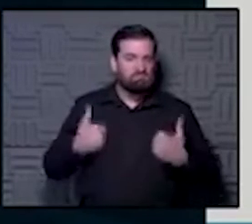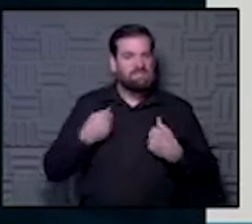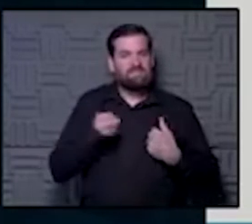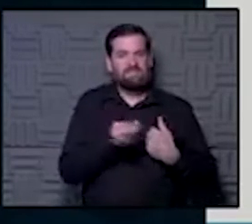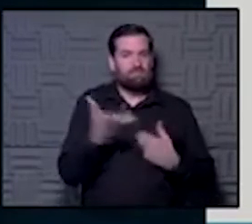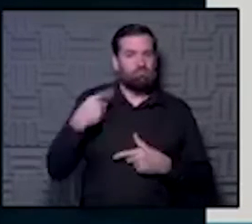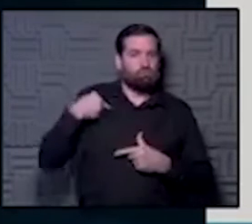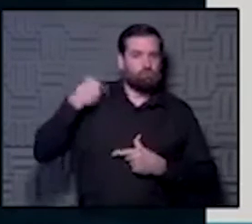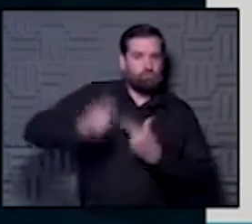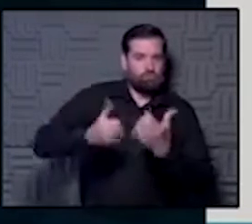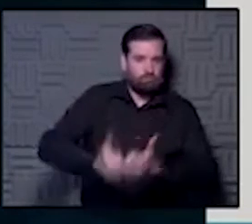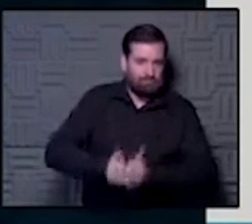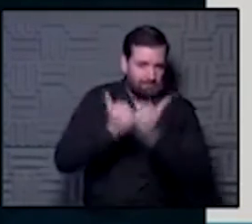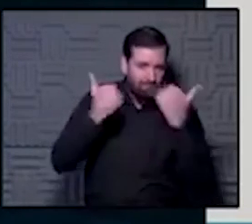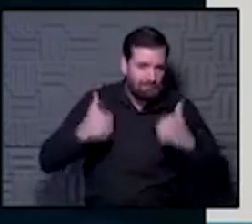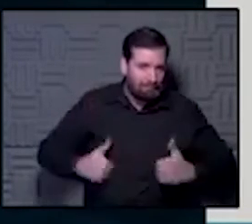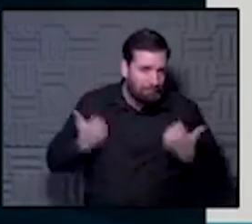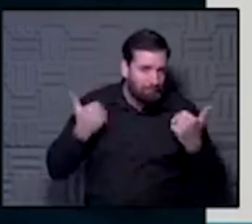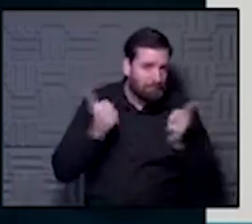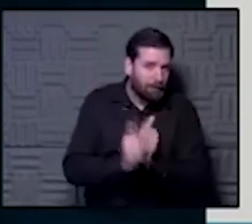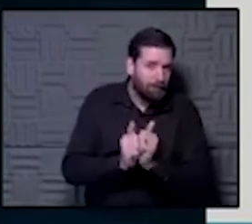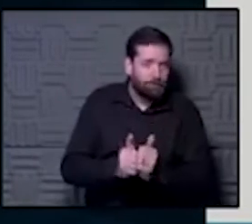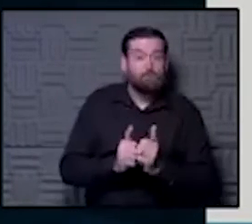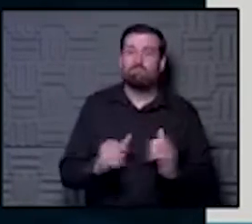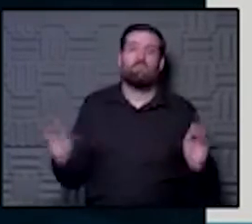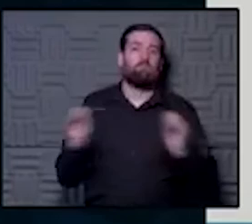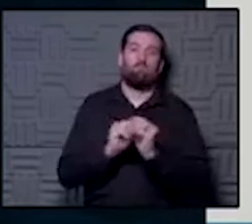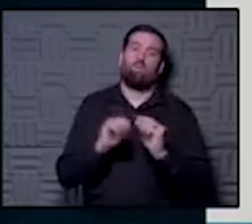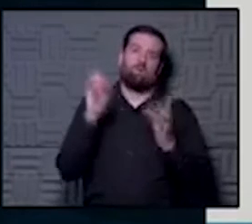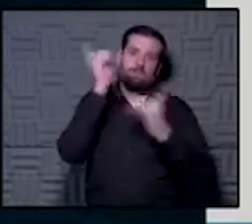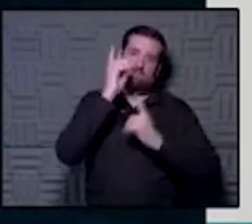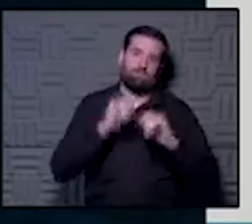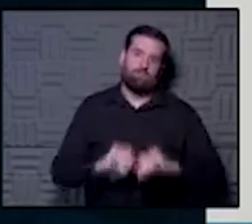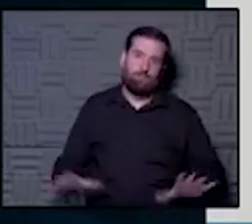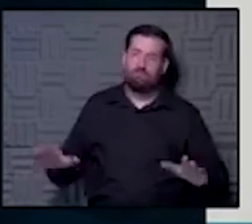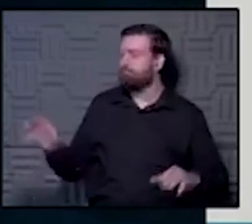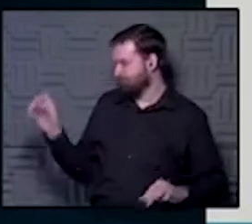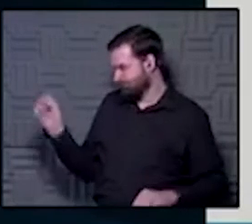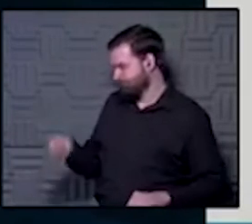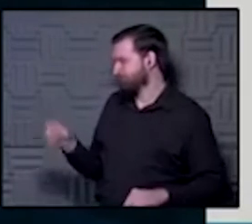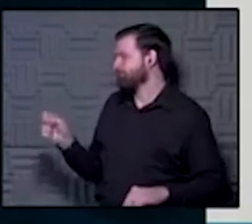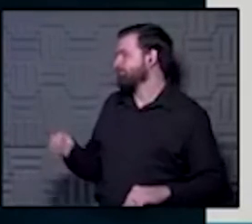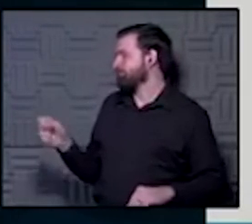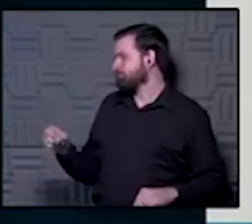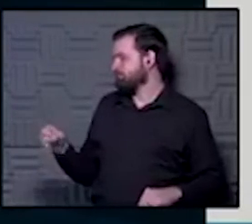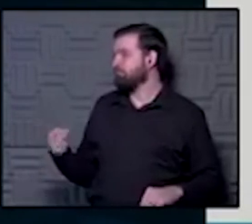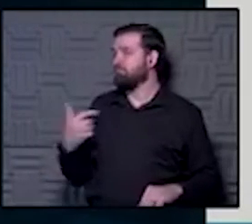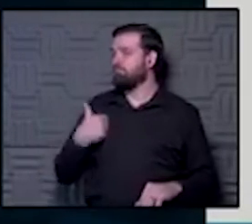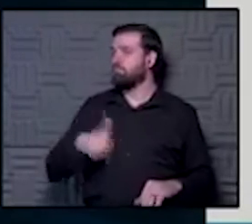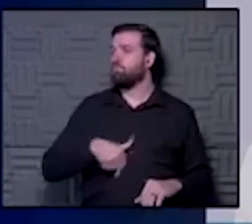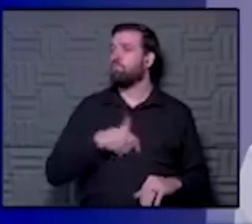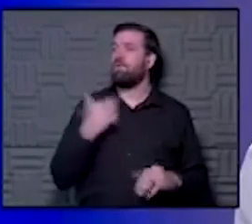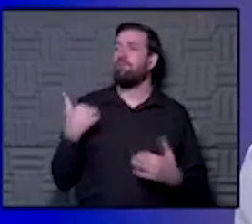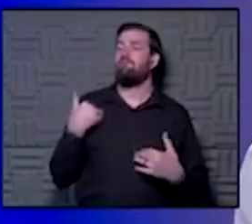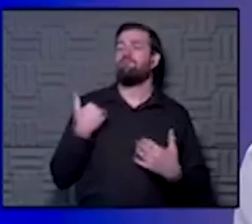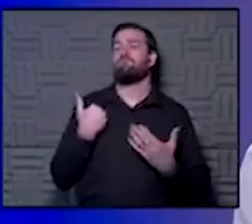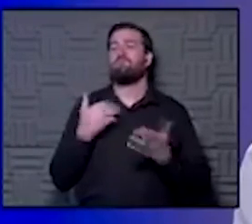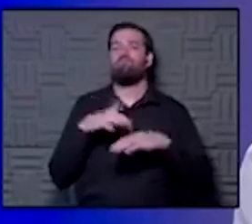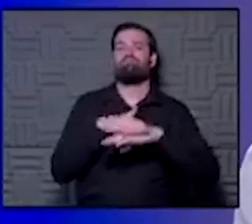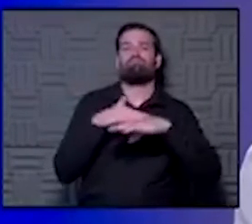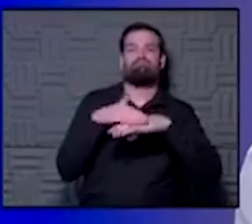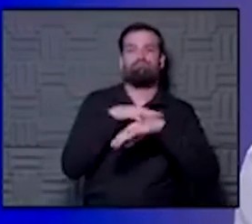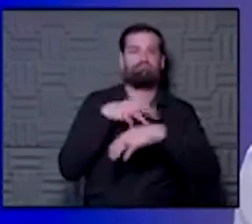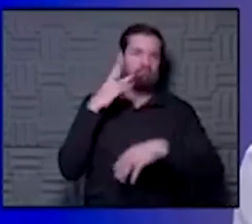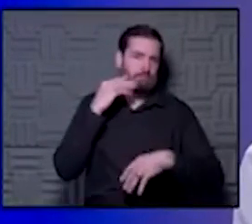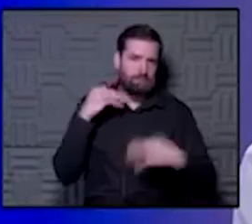-generational family, all of which translates to more disease than Red Hawk. Yeah, absolutely. And we have anecdotal experience with that